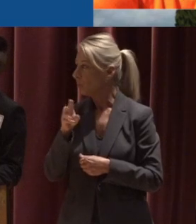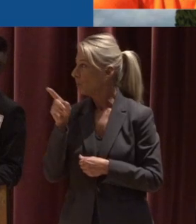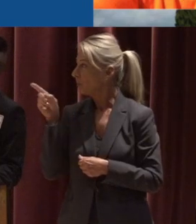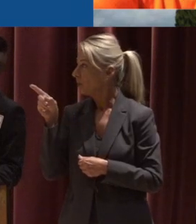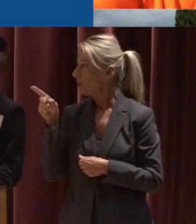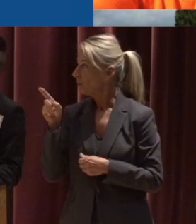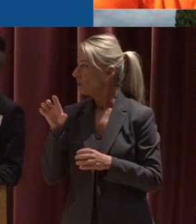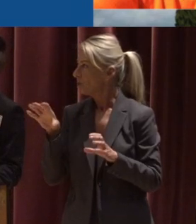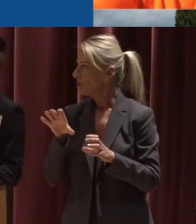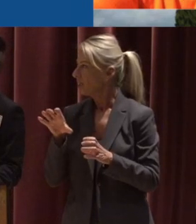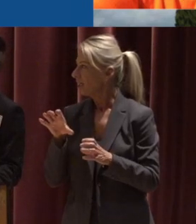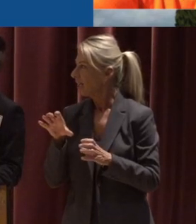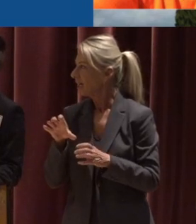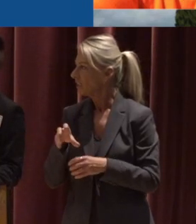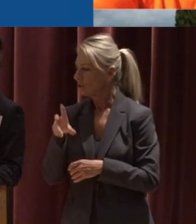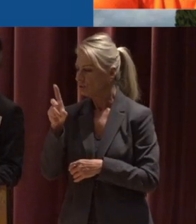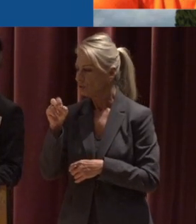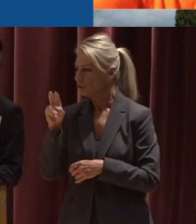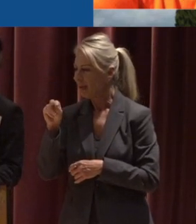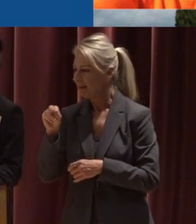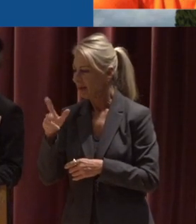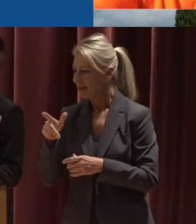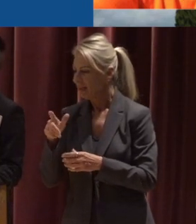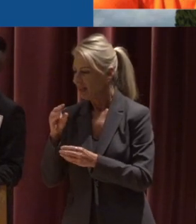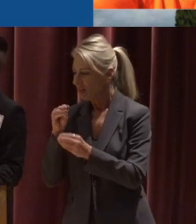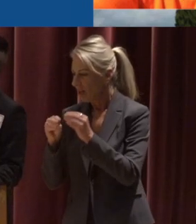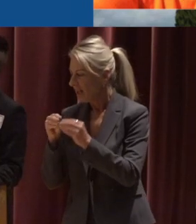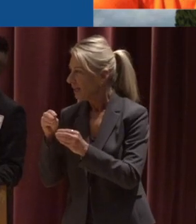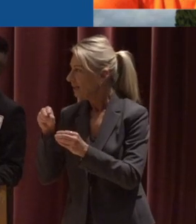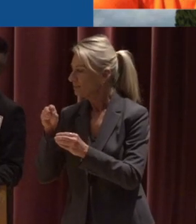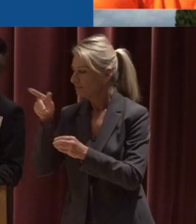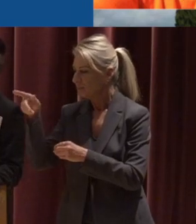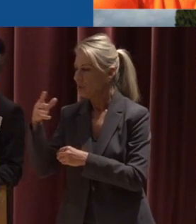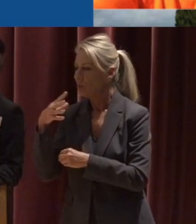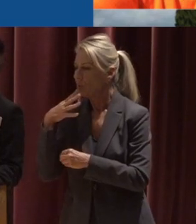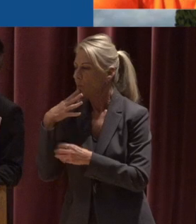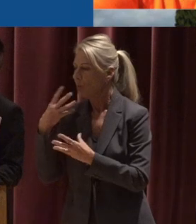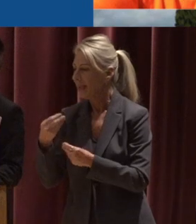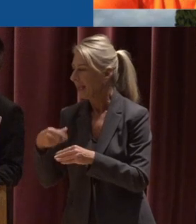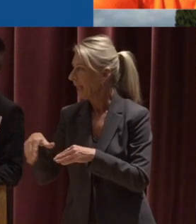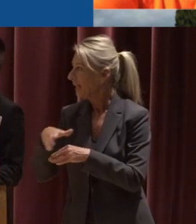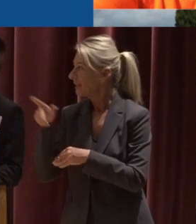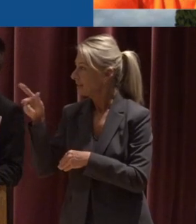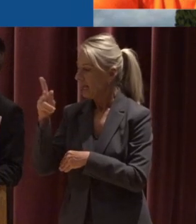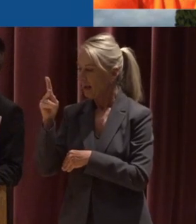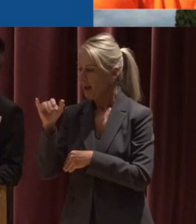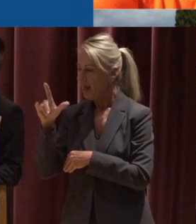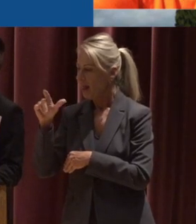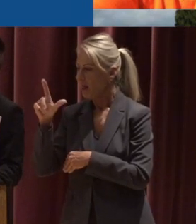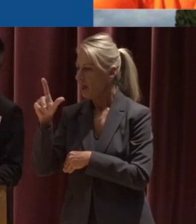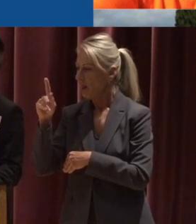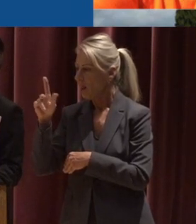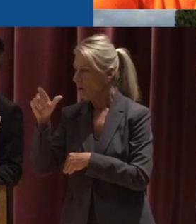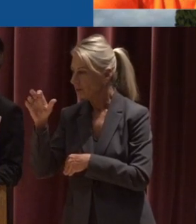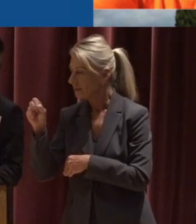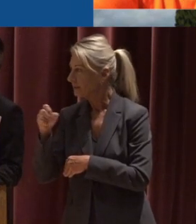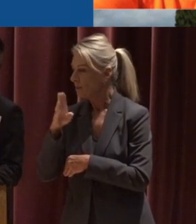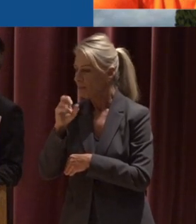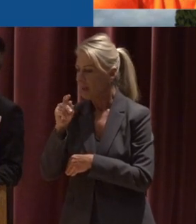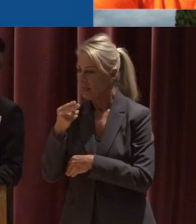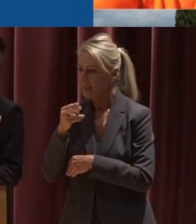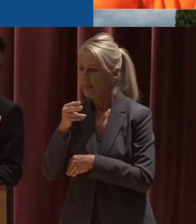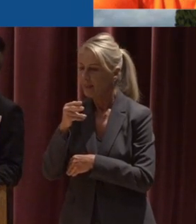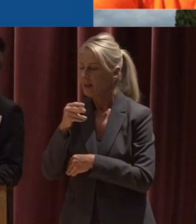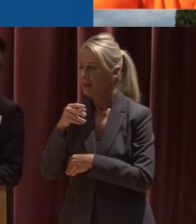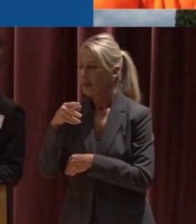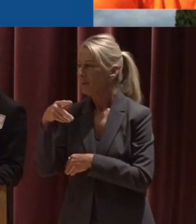we are doing kind of a drain tile Reconnaissance at a wetland This is Kyle Lawrence And we've got Beth Tanner, Tobin Peterson